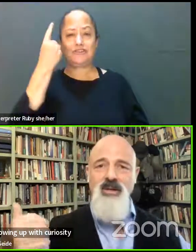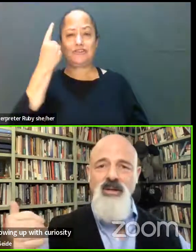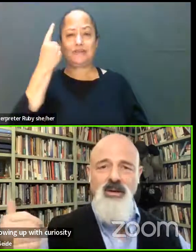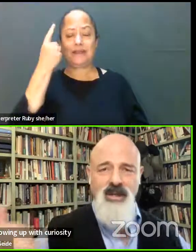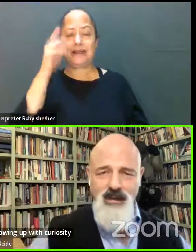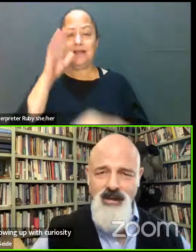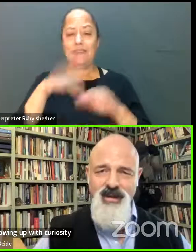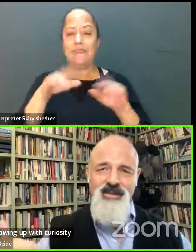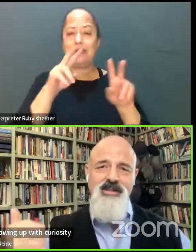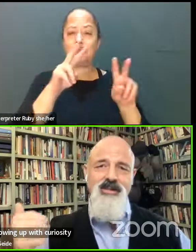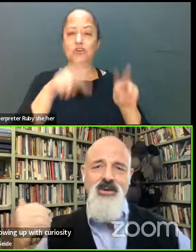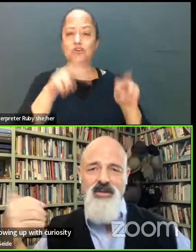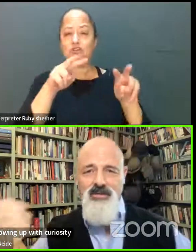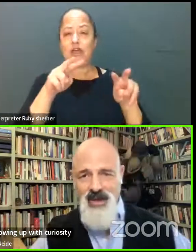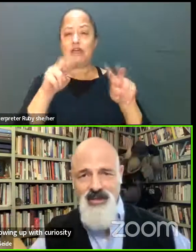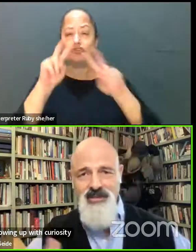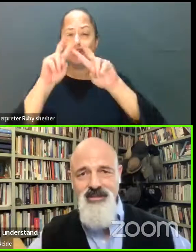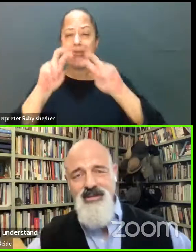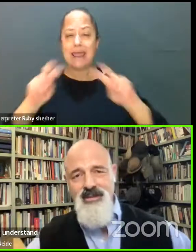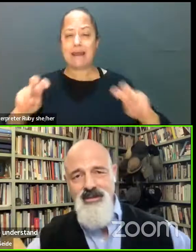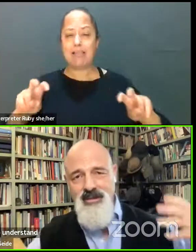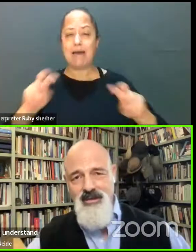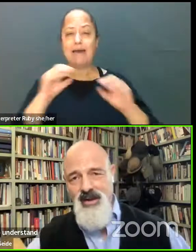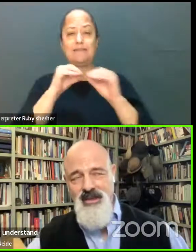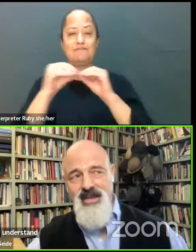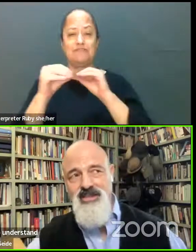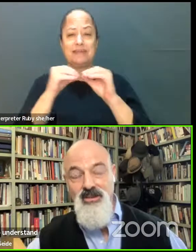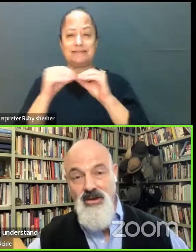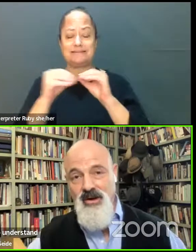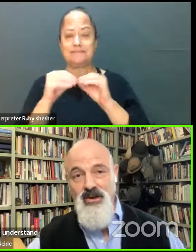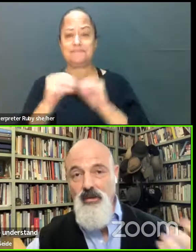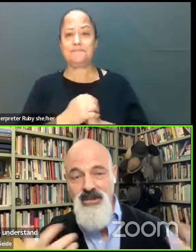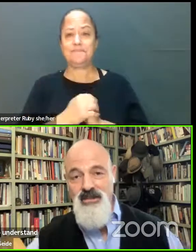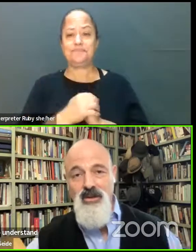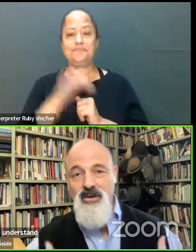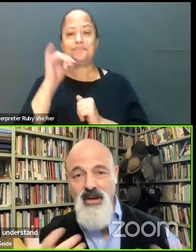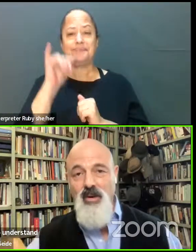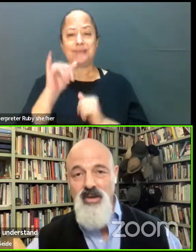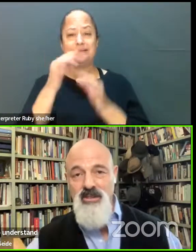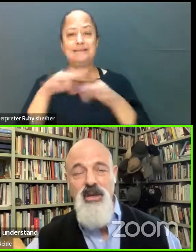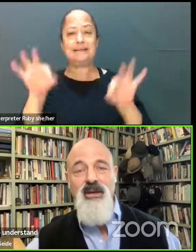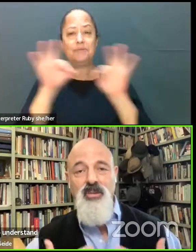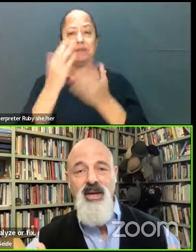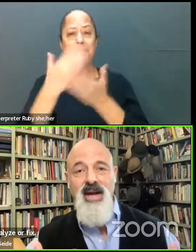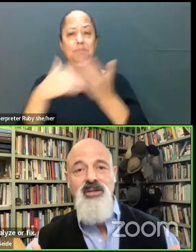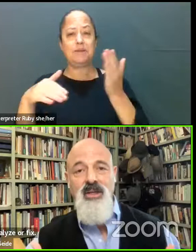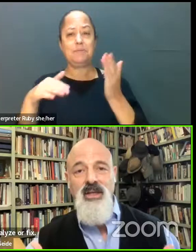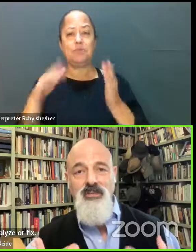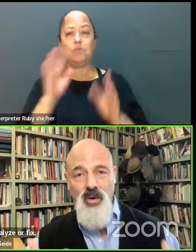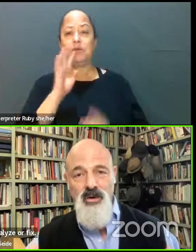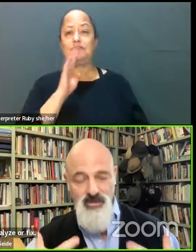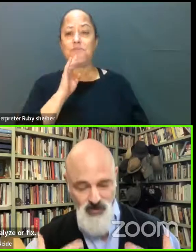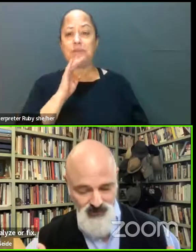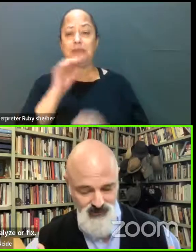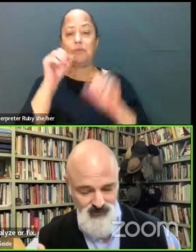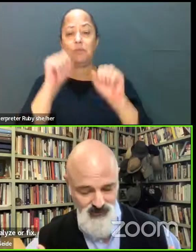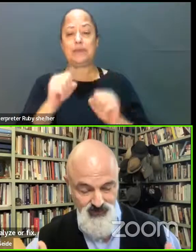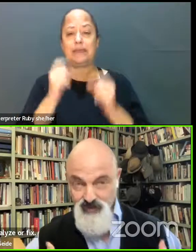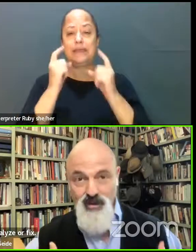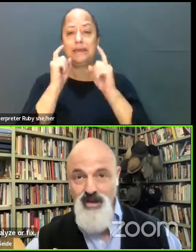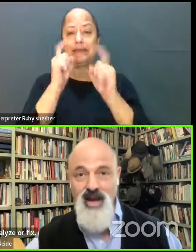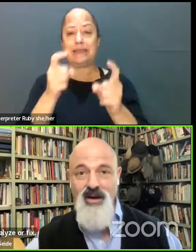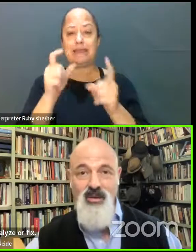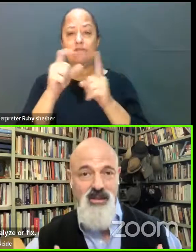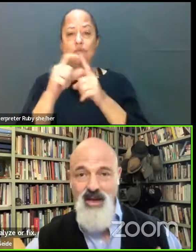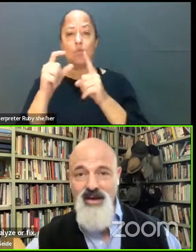judge or to analyze or to fix. And I think that's the critical piece. Similarly, when we speak, if we can actually give words to what's